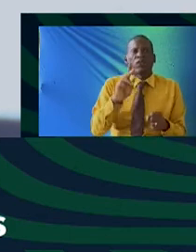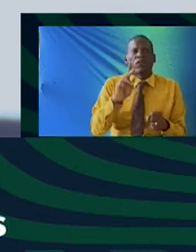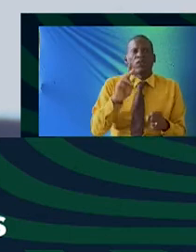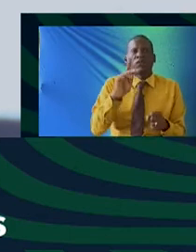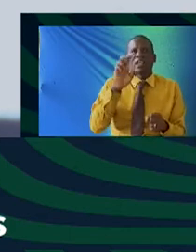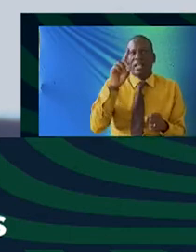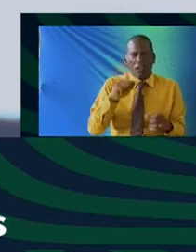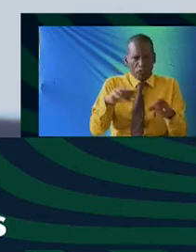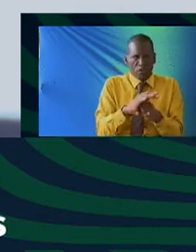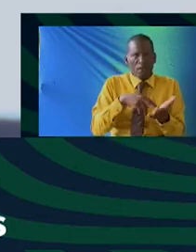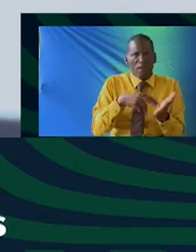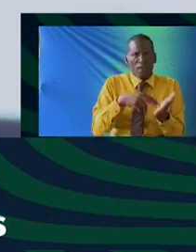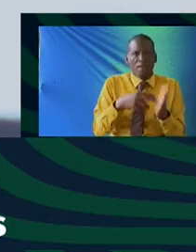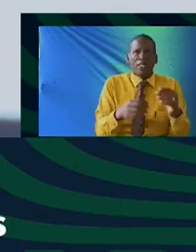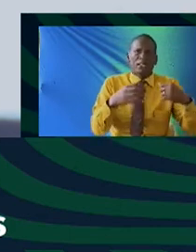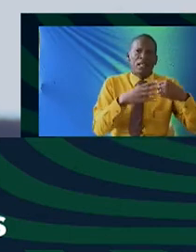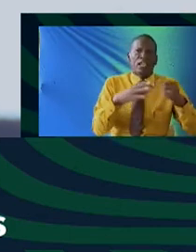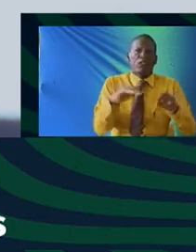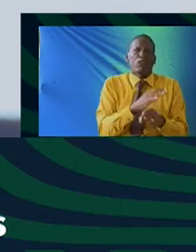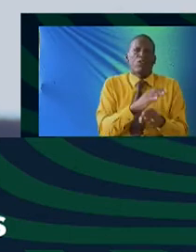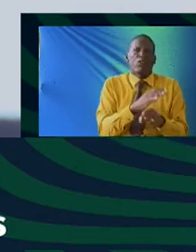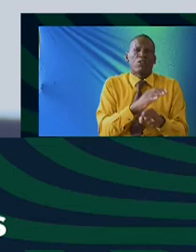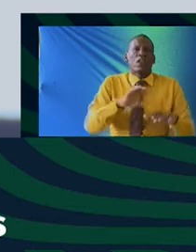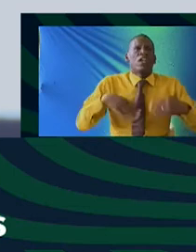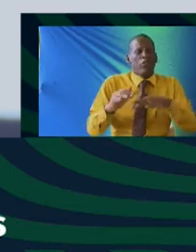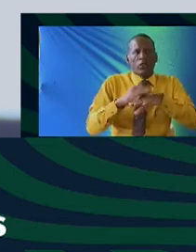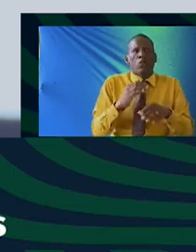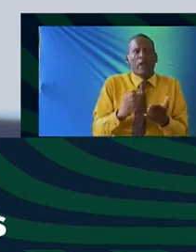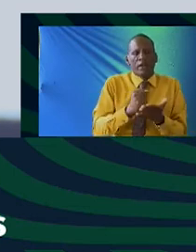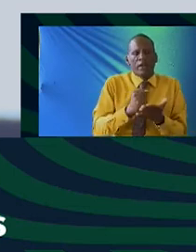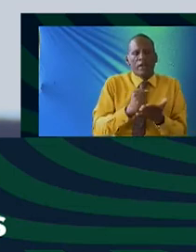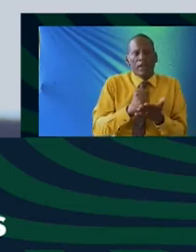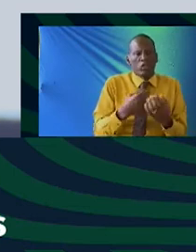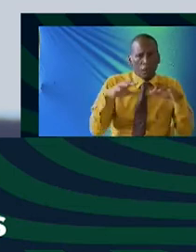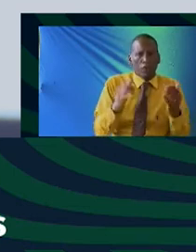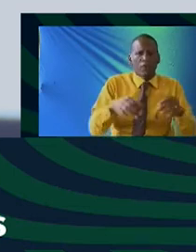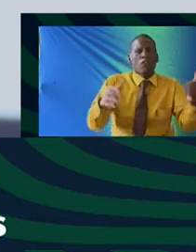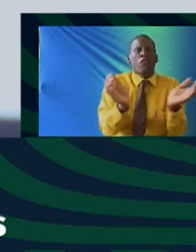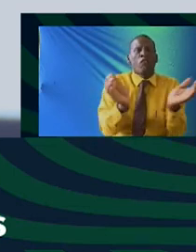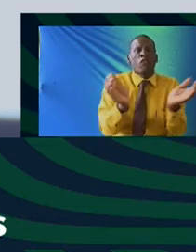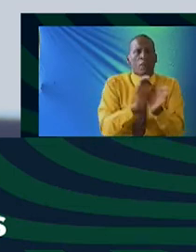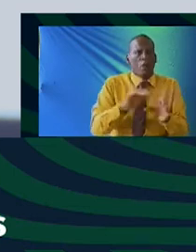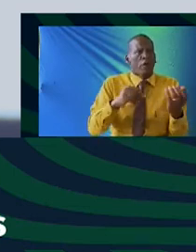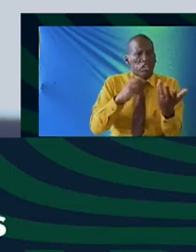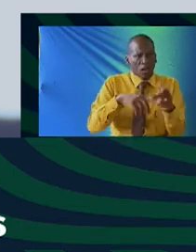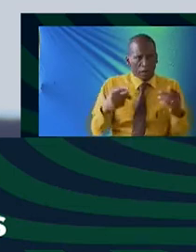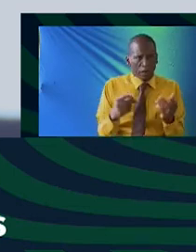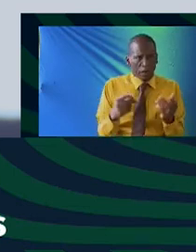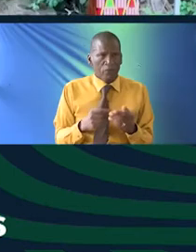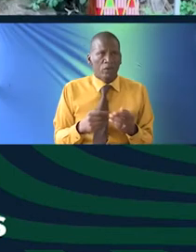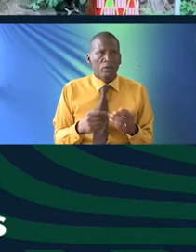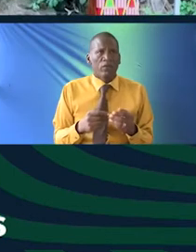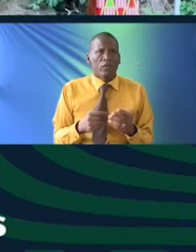which basically means nine full which is how the Kikuyu used to refer to families because we never used to count people